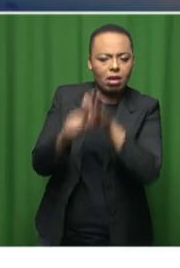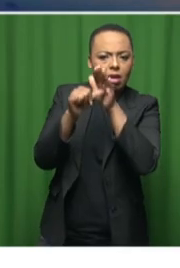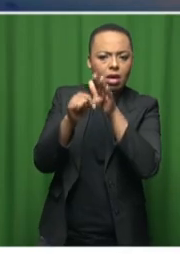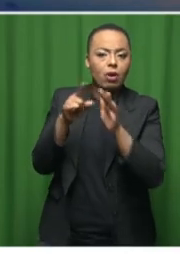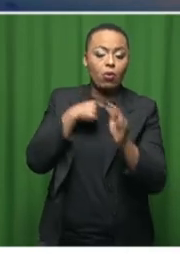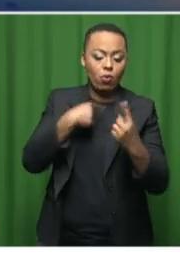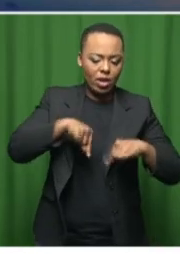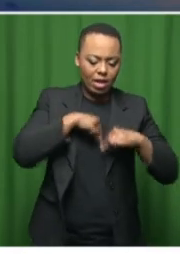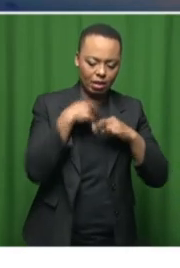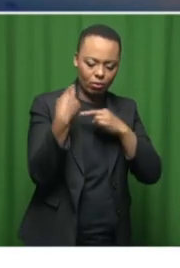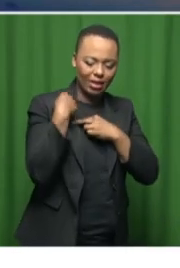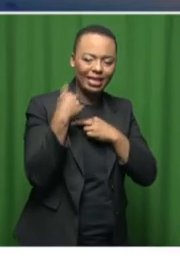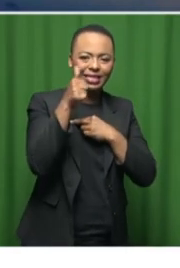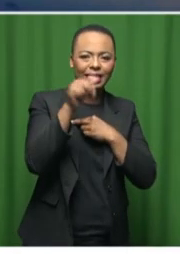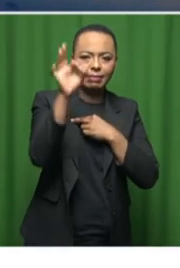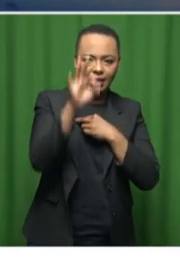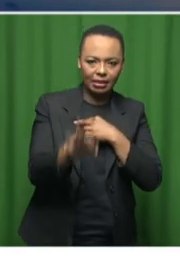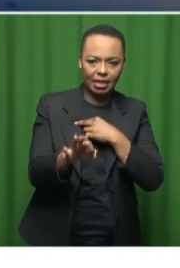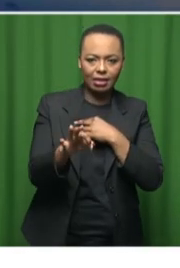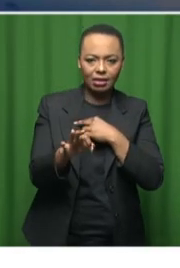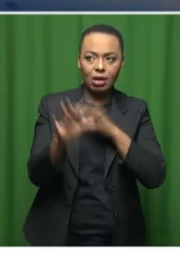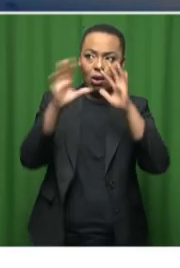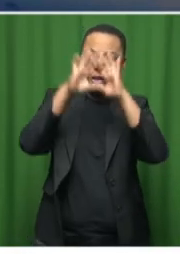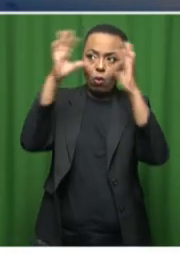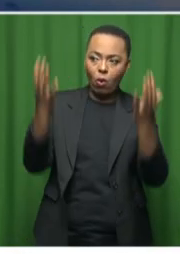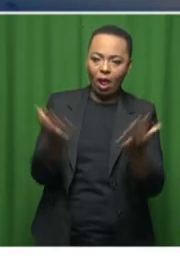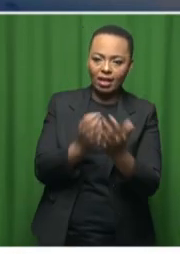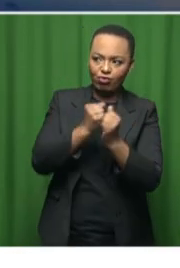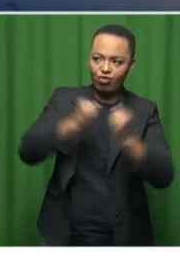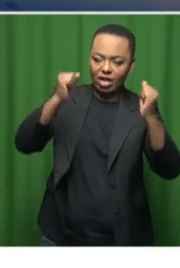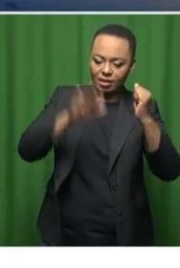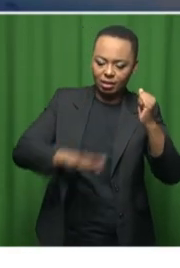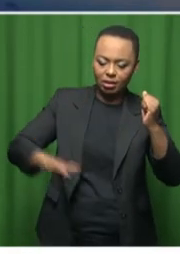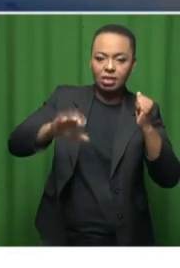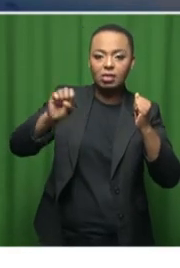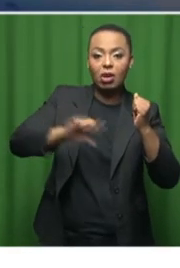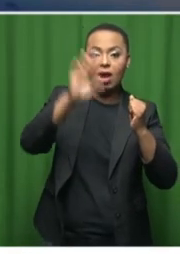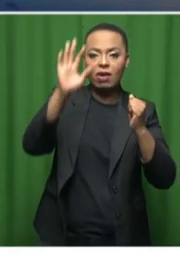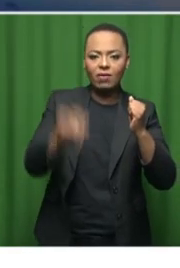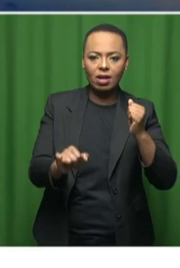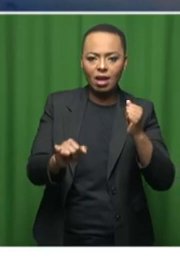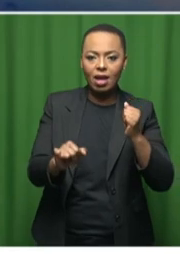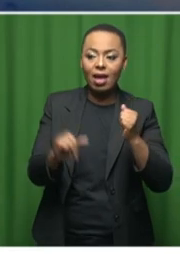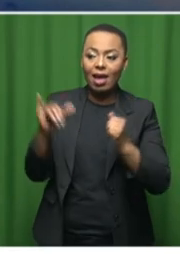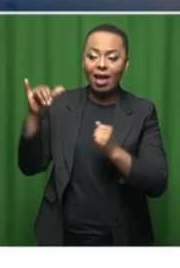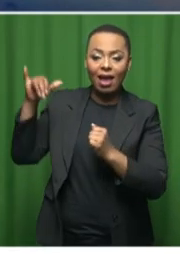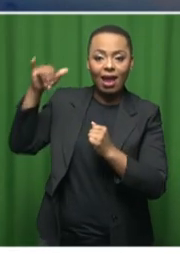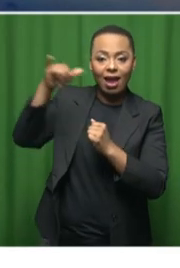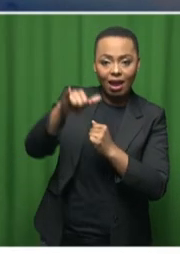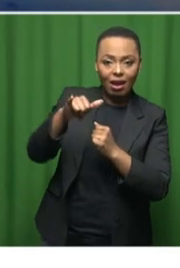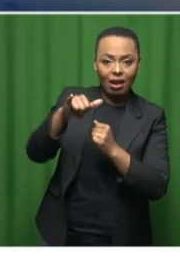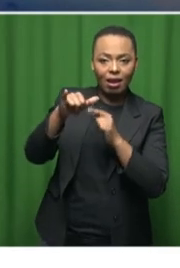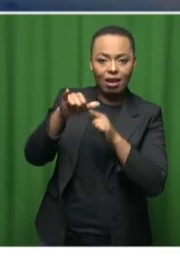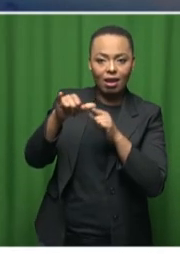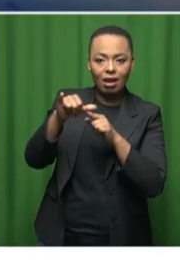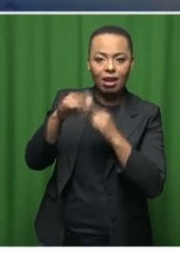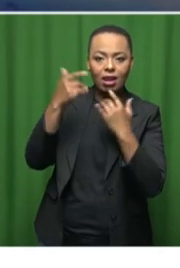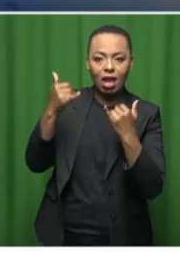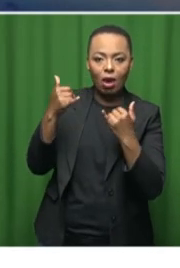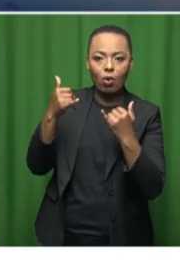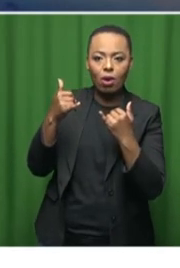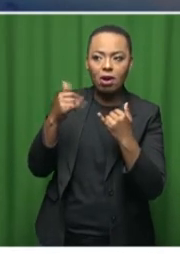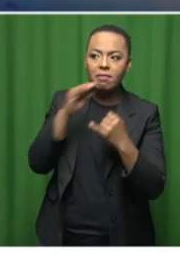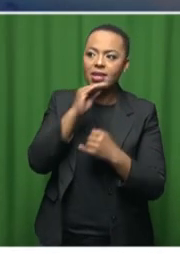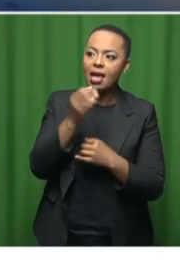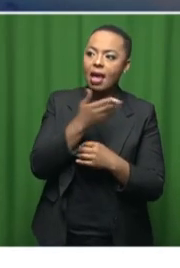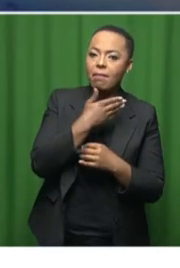the 6% of the world spaces in South Africa. So the air crashes that we're talking about do not happen because we have the best